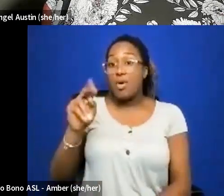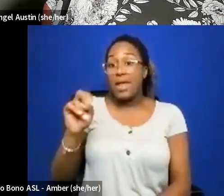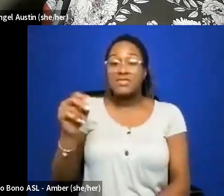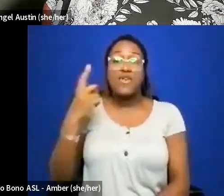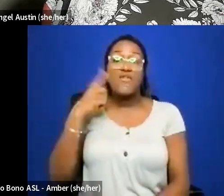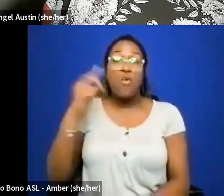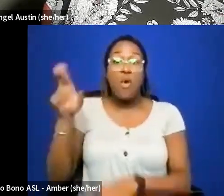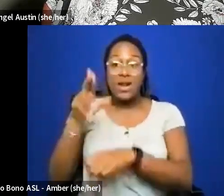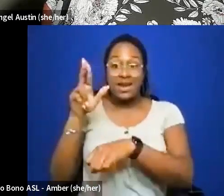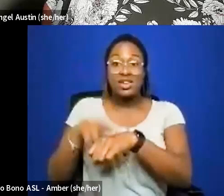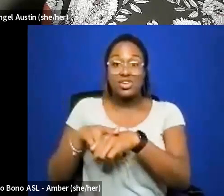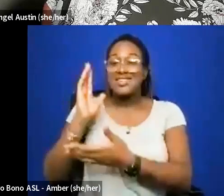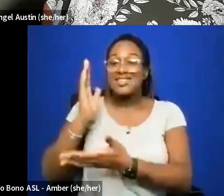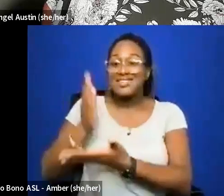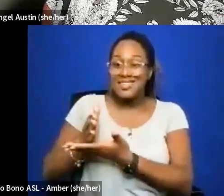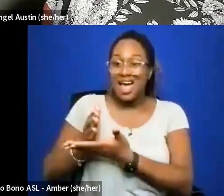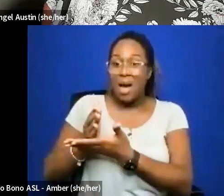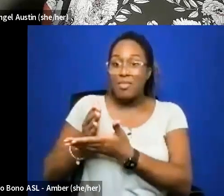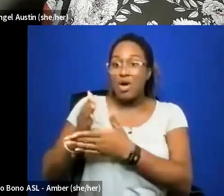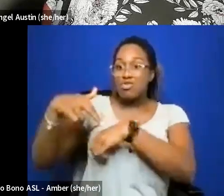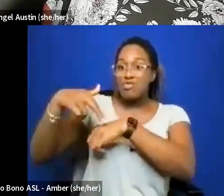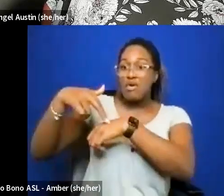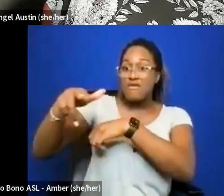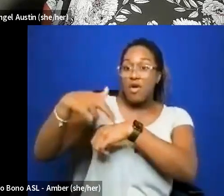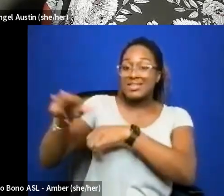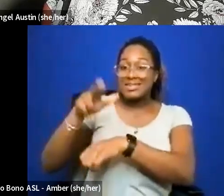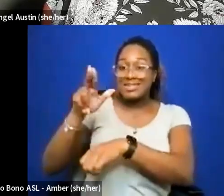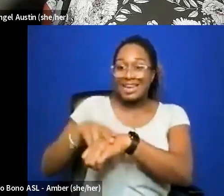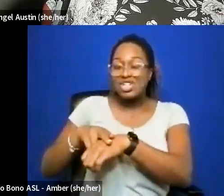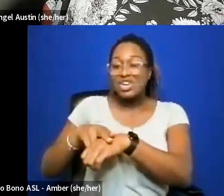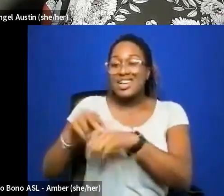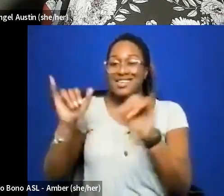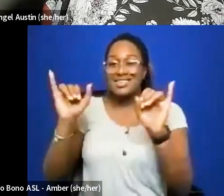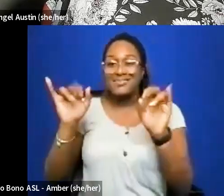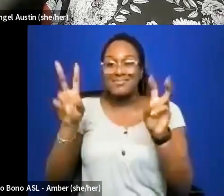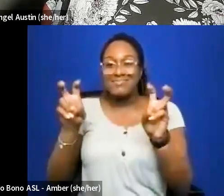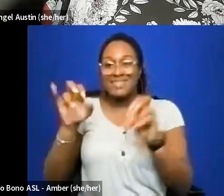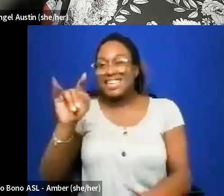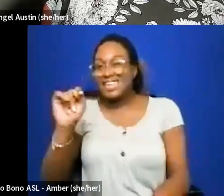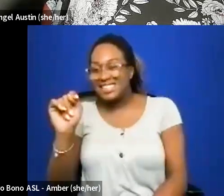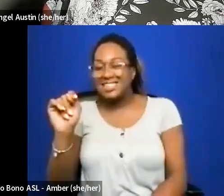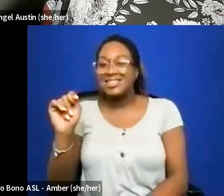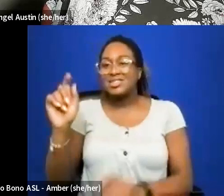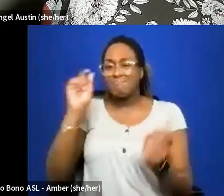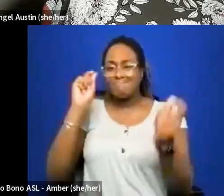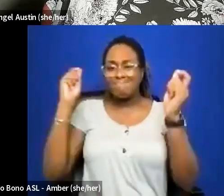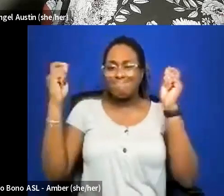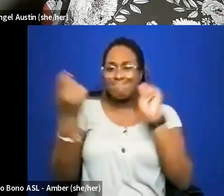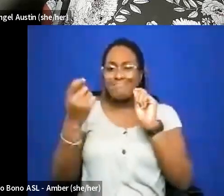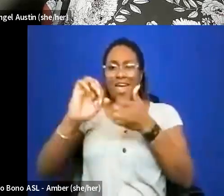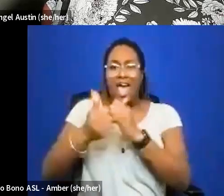stop referring to nature as it and trying to reanimate nature in the way we think about nature